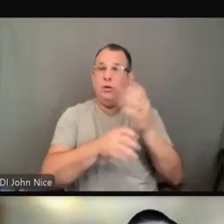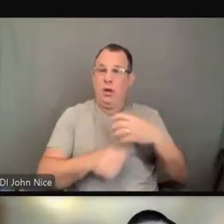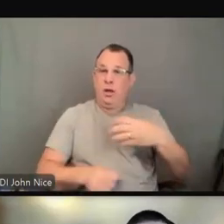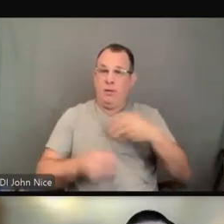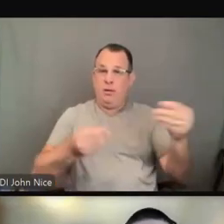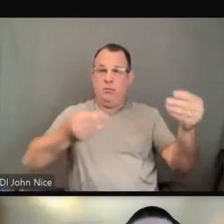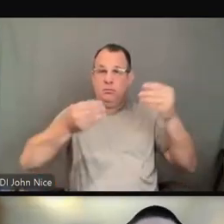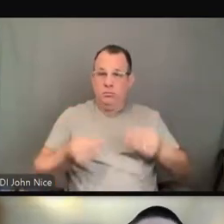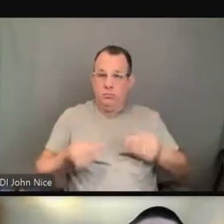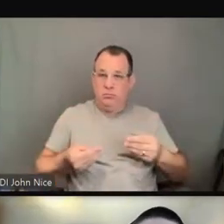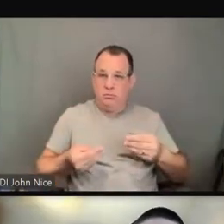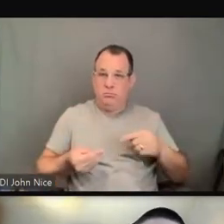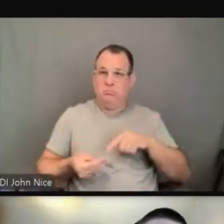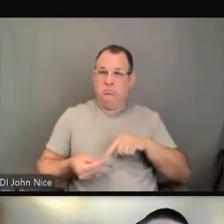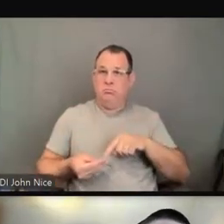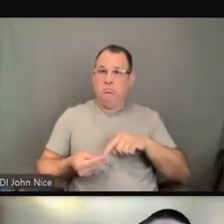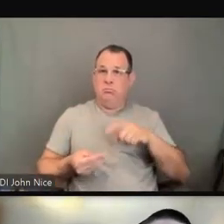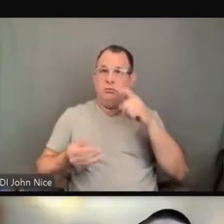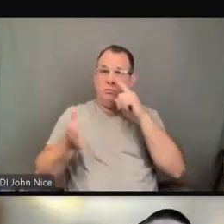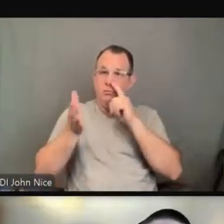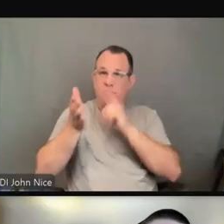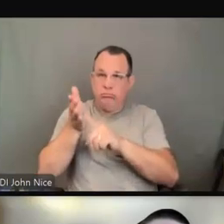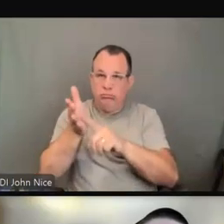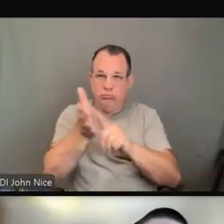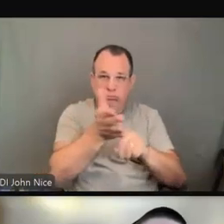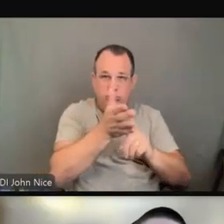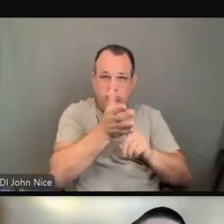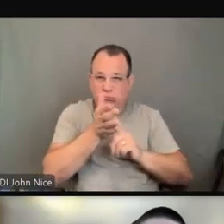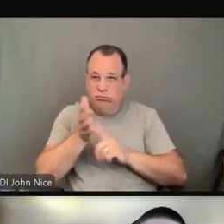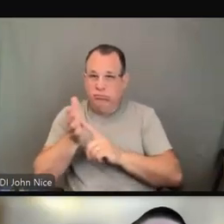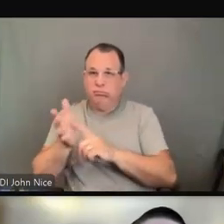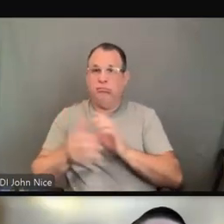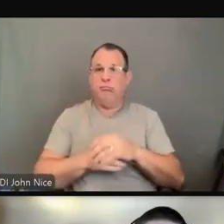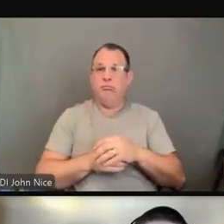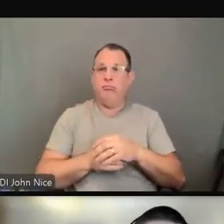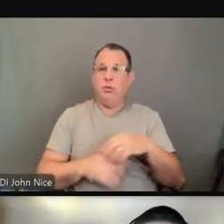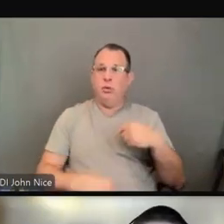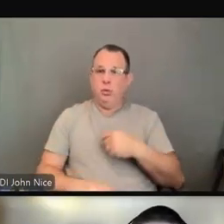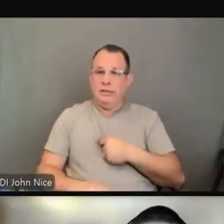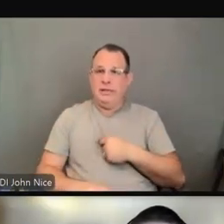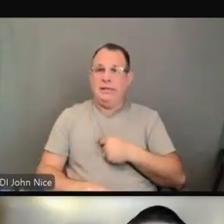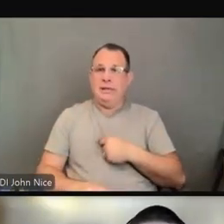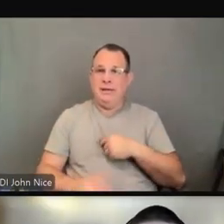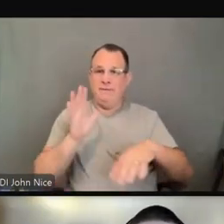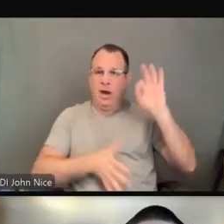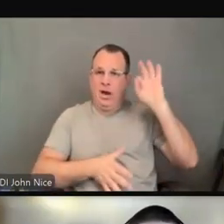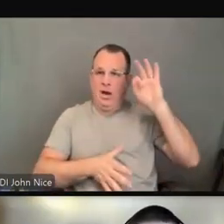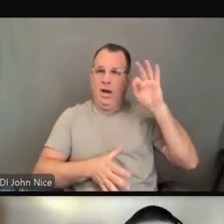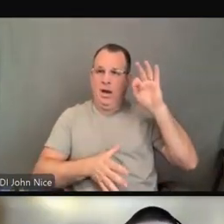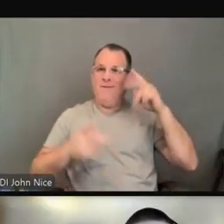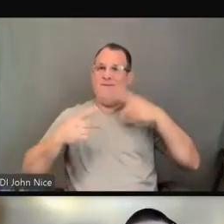OCR performed an investigation and found that the physical therapy office